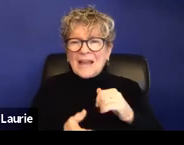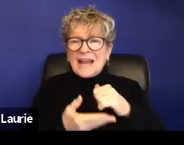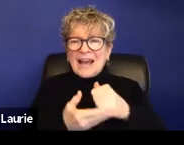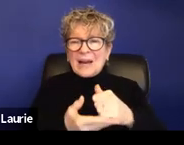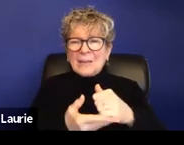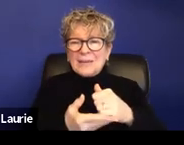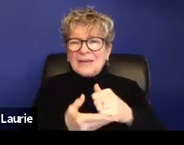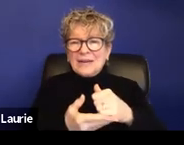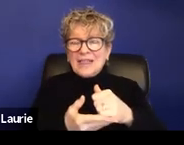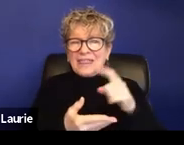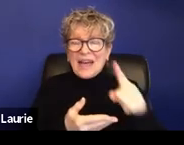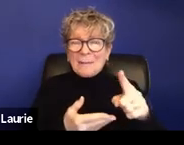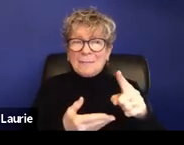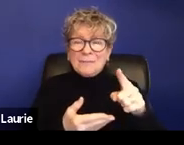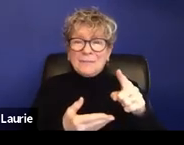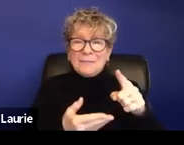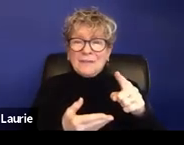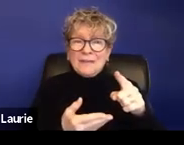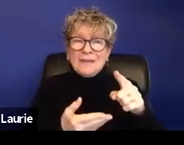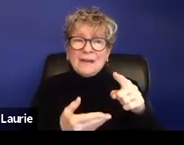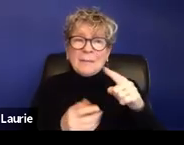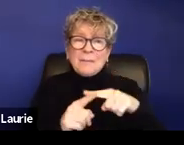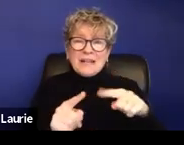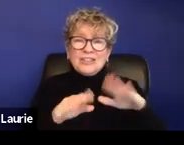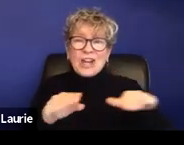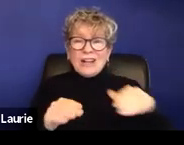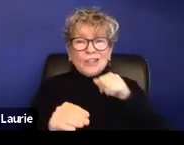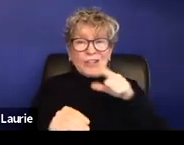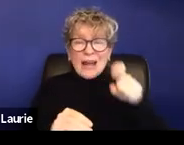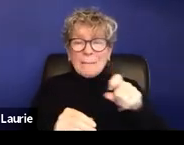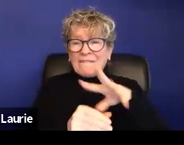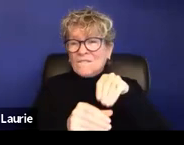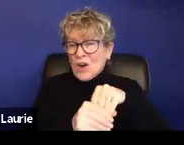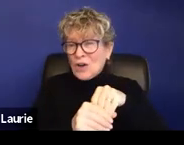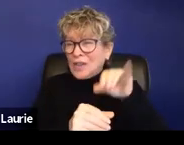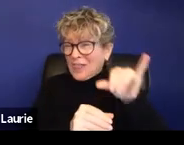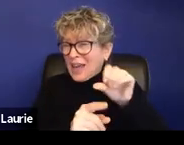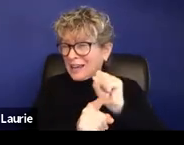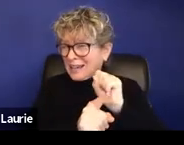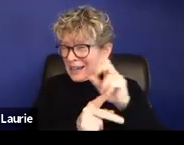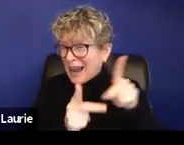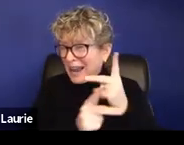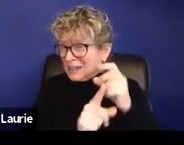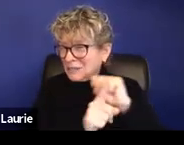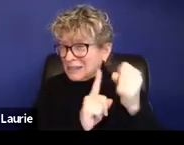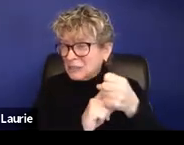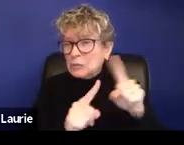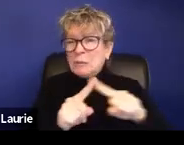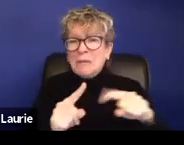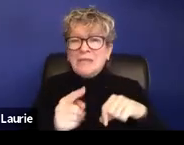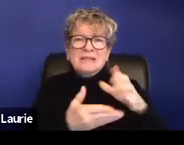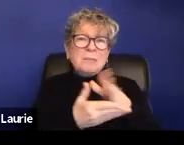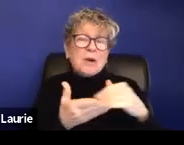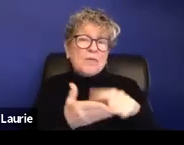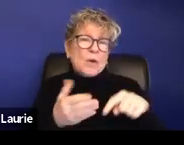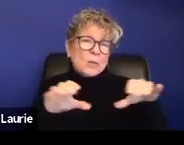child should not be in that position, but it's just the reality of the, um, work that we're doing. Um,